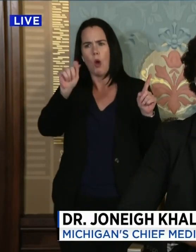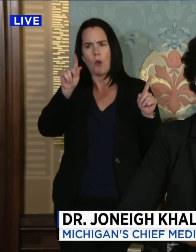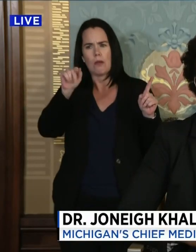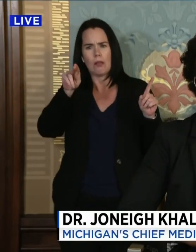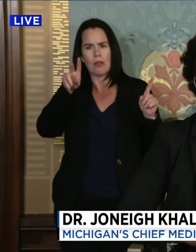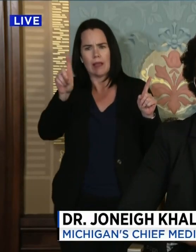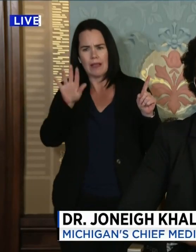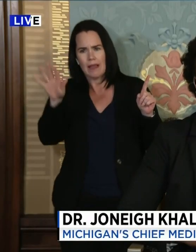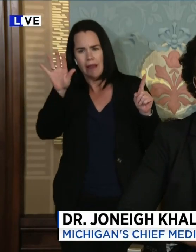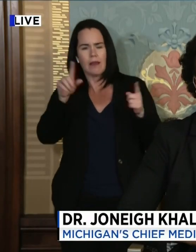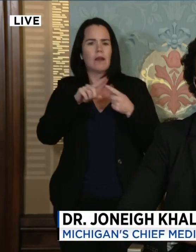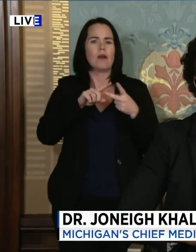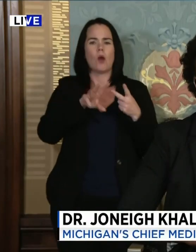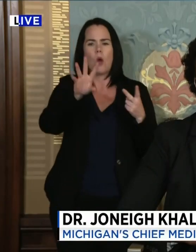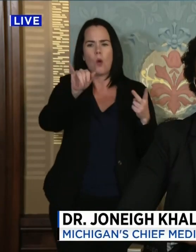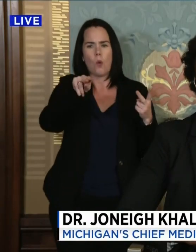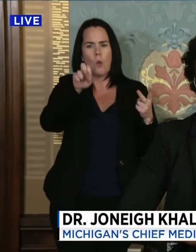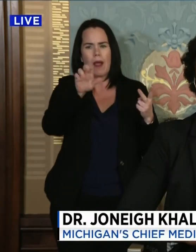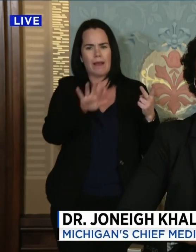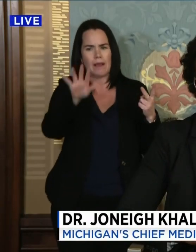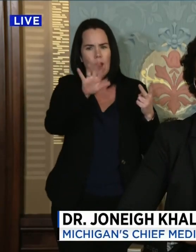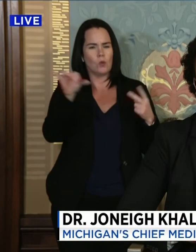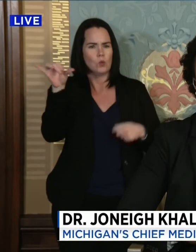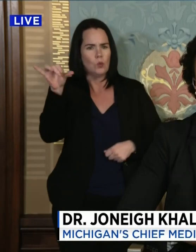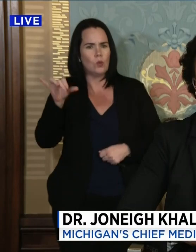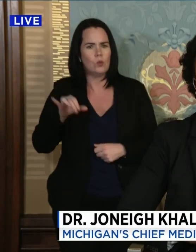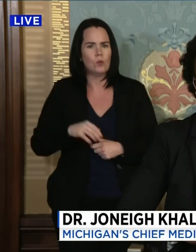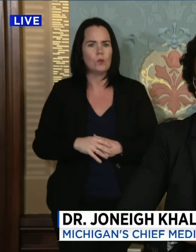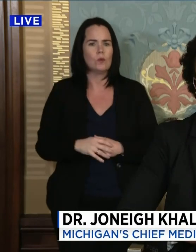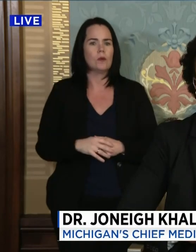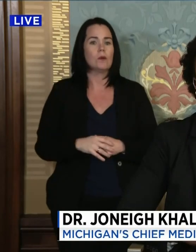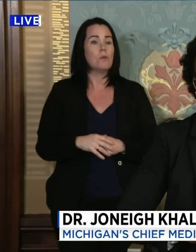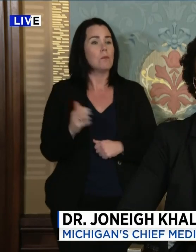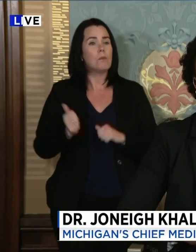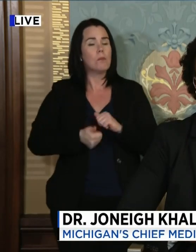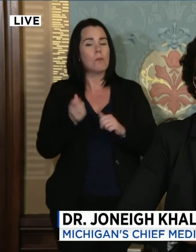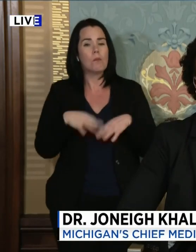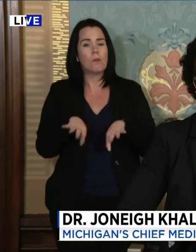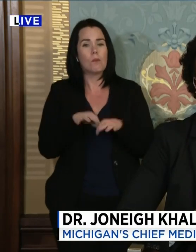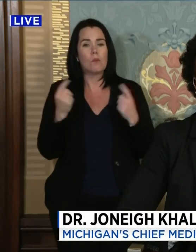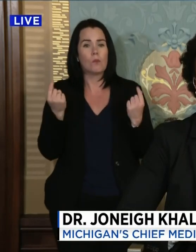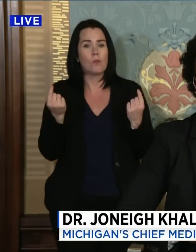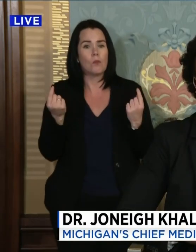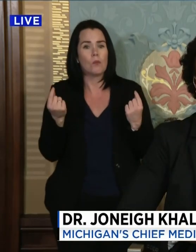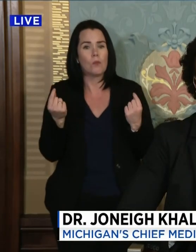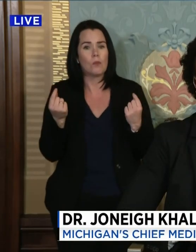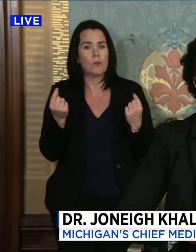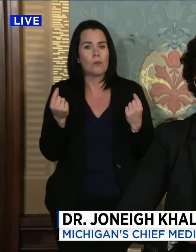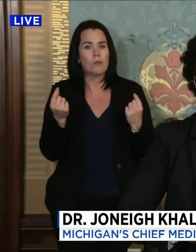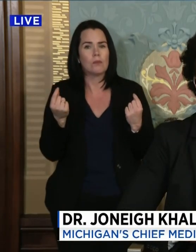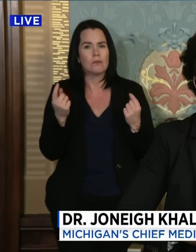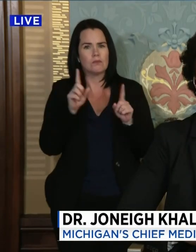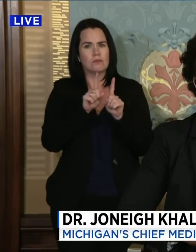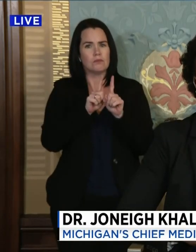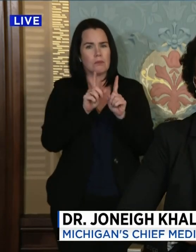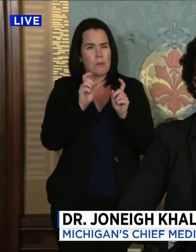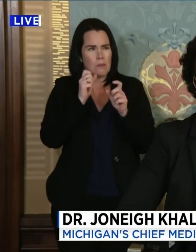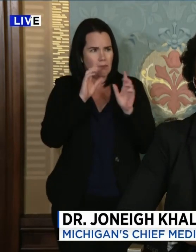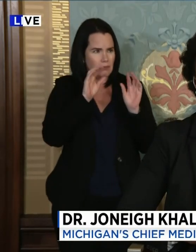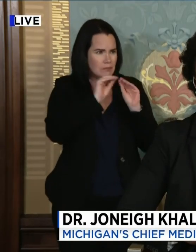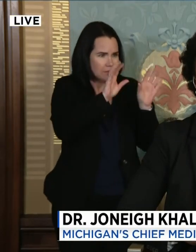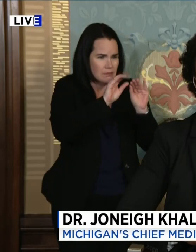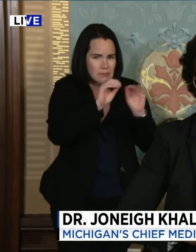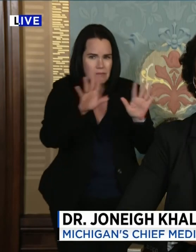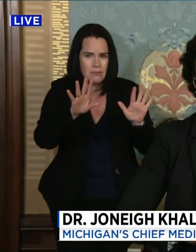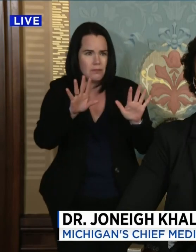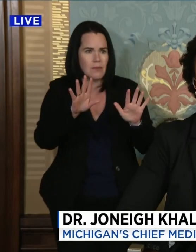of Detroit, as you mentioned. The most important thing that we can be doing is, is, really making sure people understand no one is immune. They